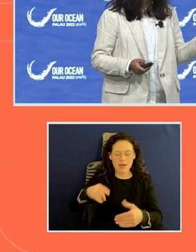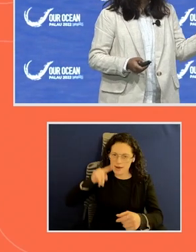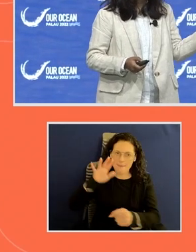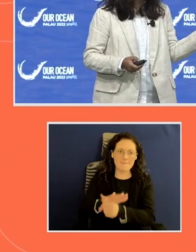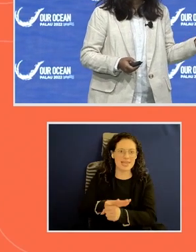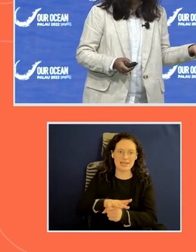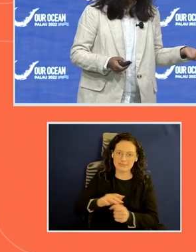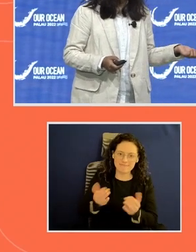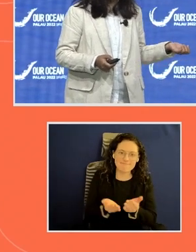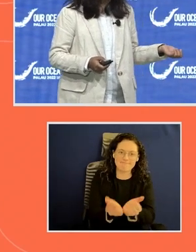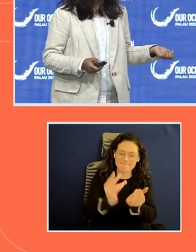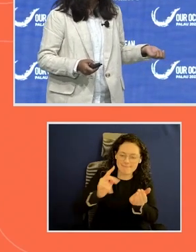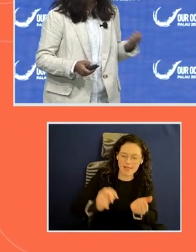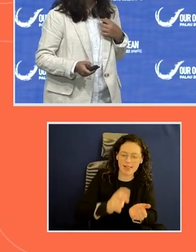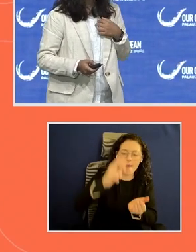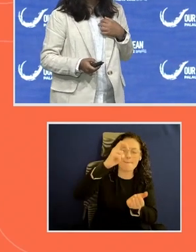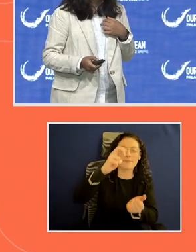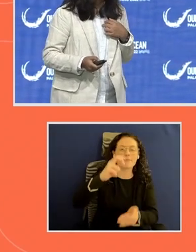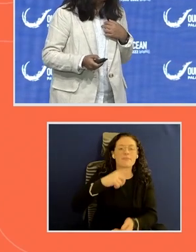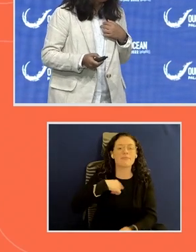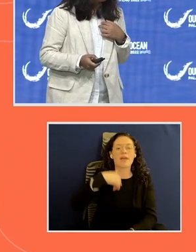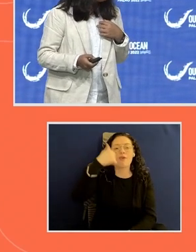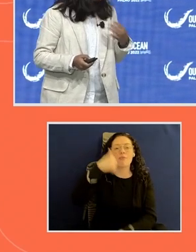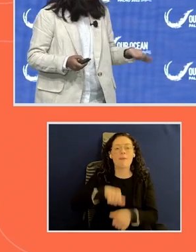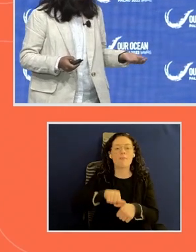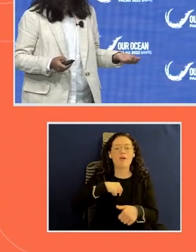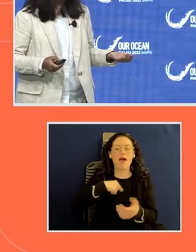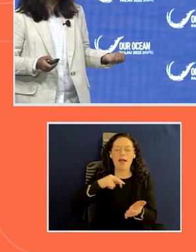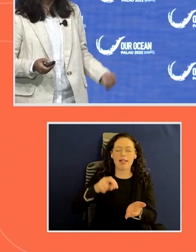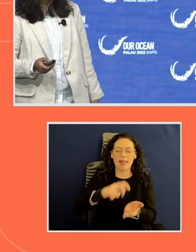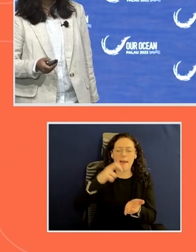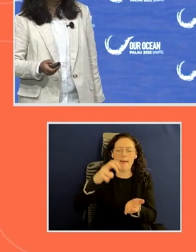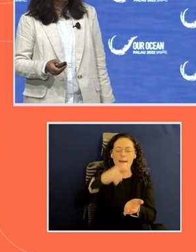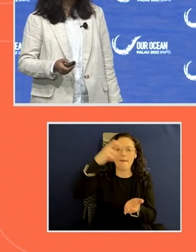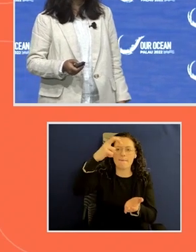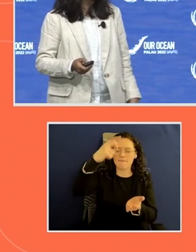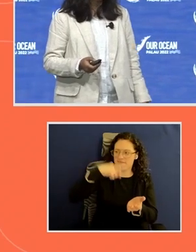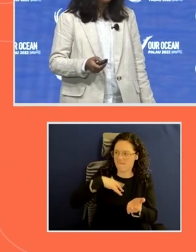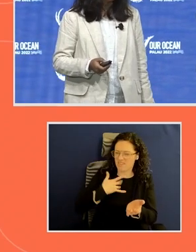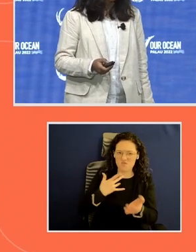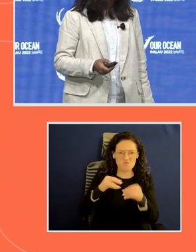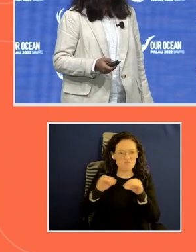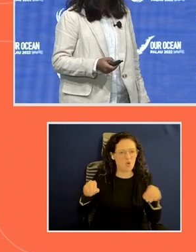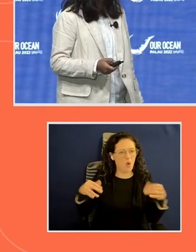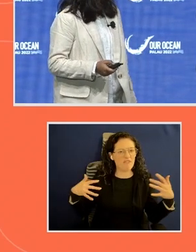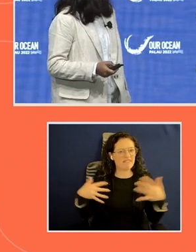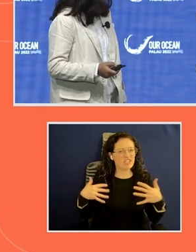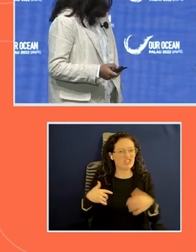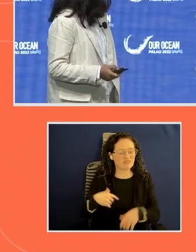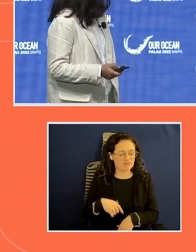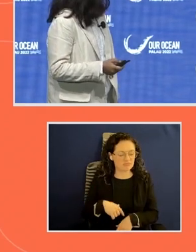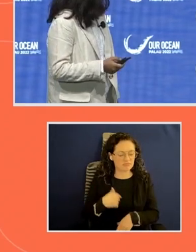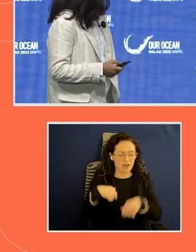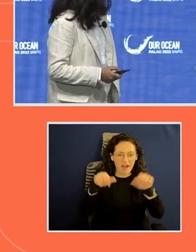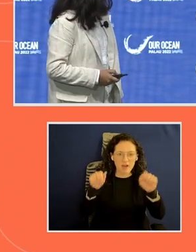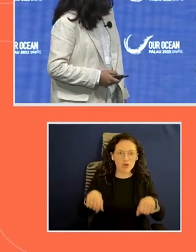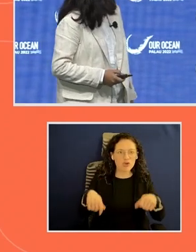When I go up, I remember feeling that I was no longer afraid of anything, and that I could achieve anything that I want.